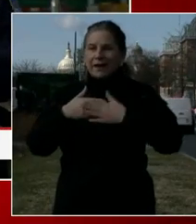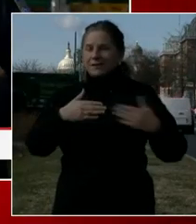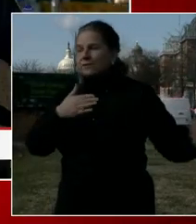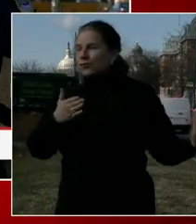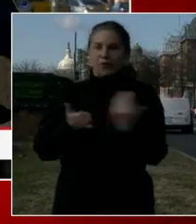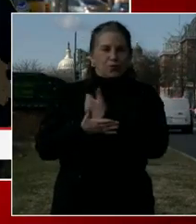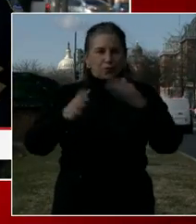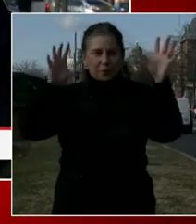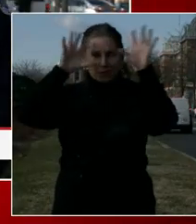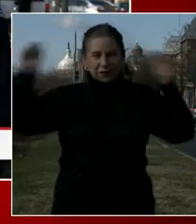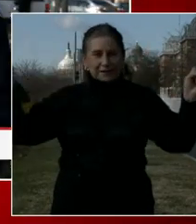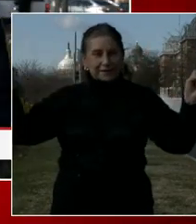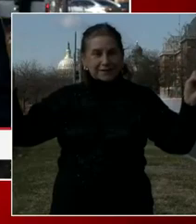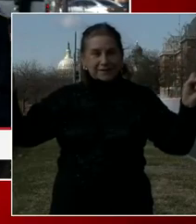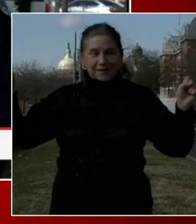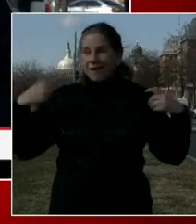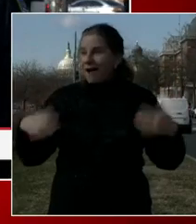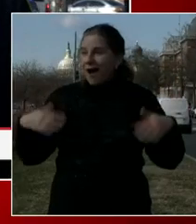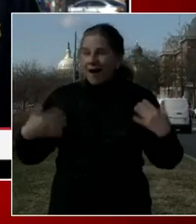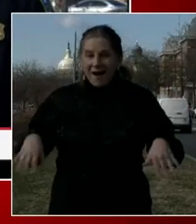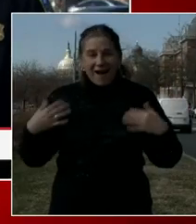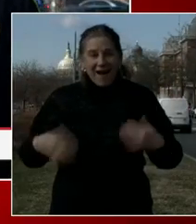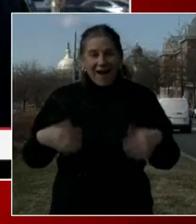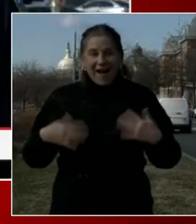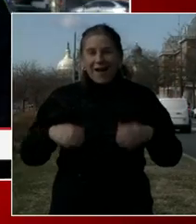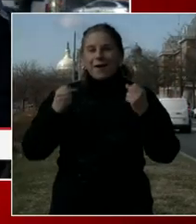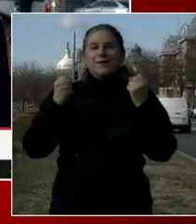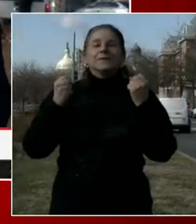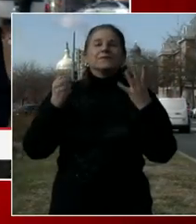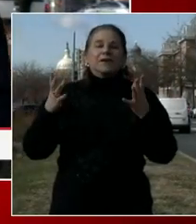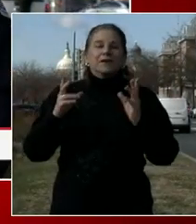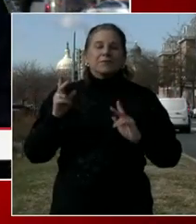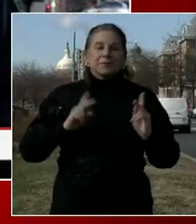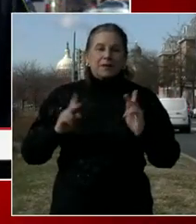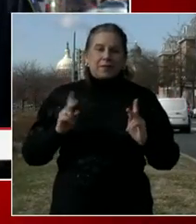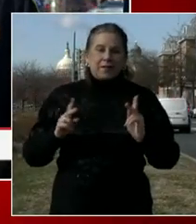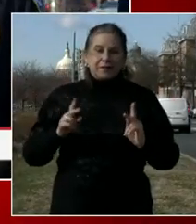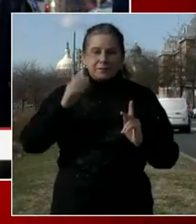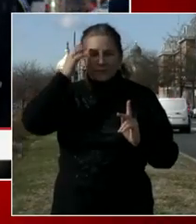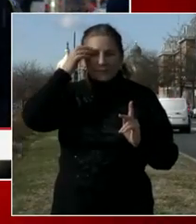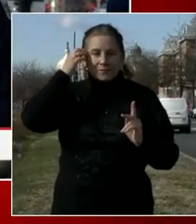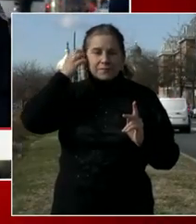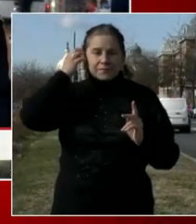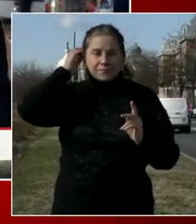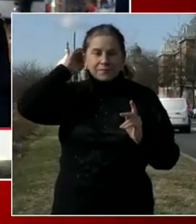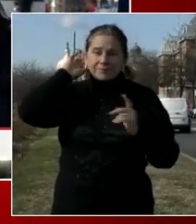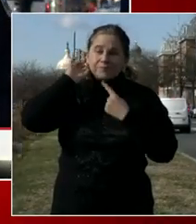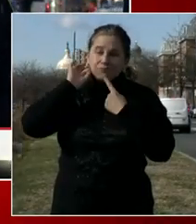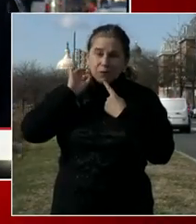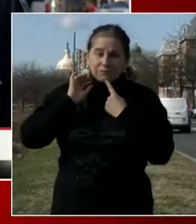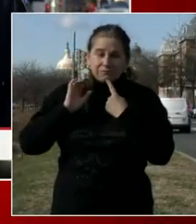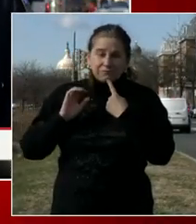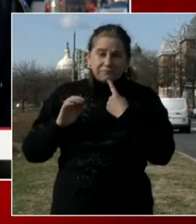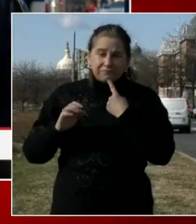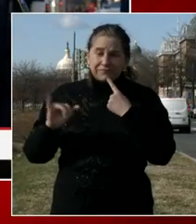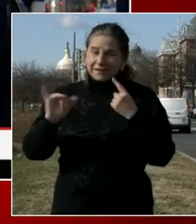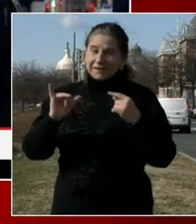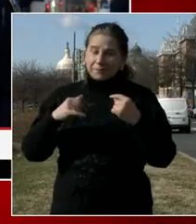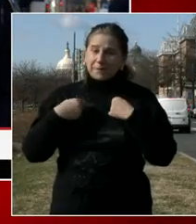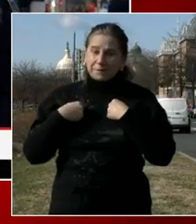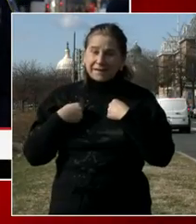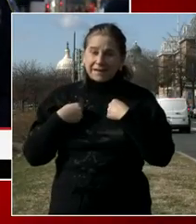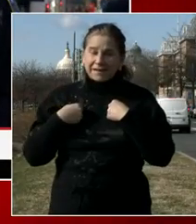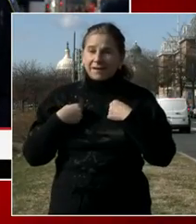And I know many people are disappointed as I am that we have to enjoy the